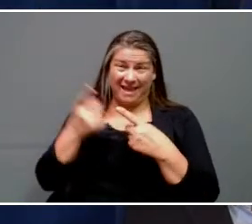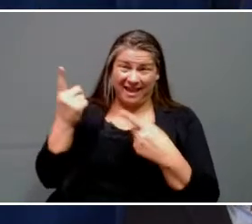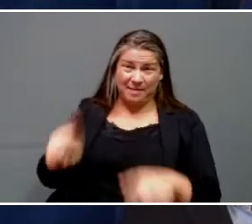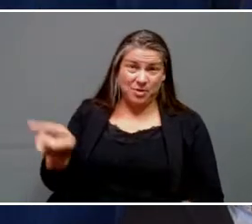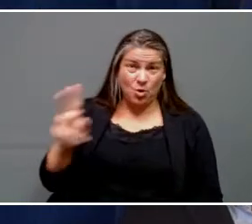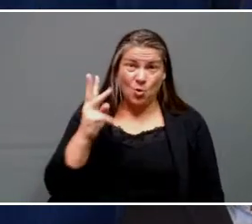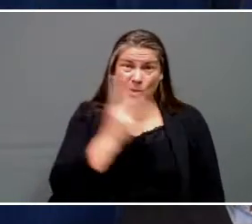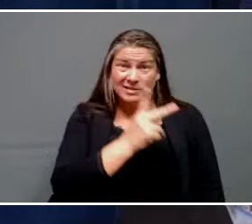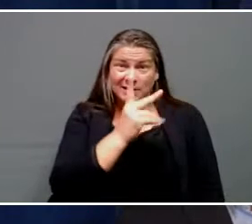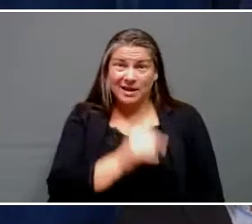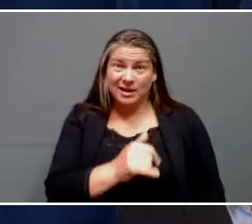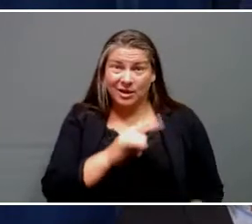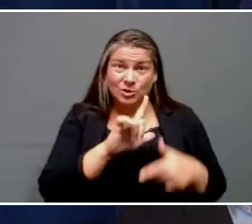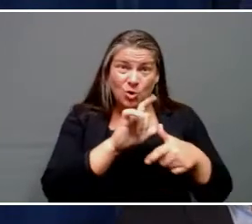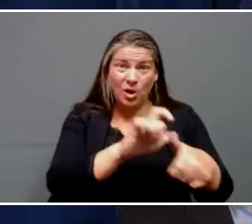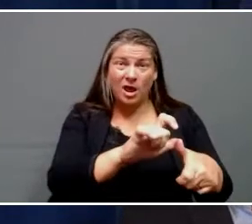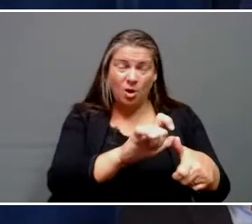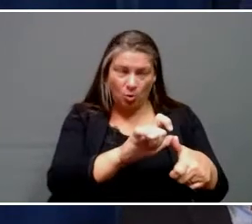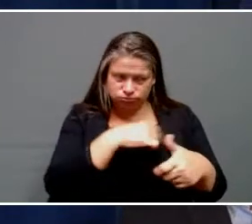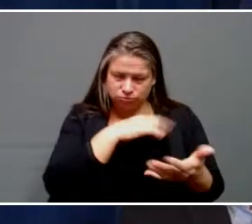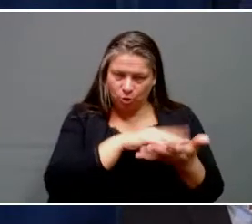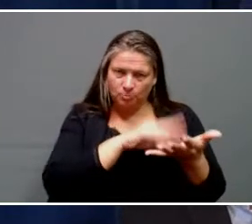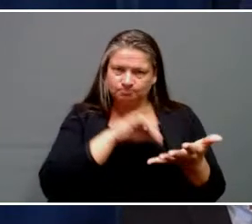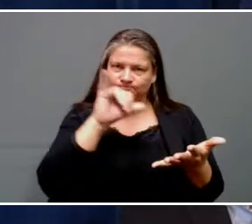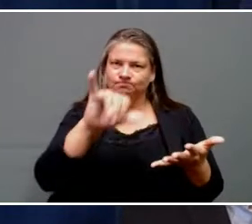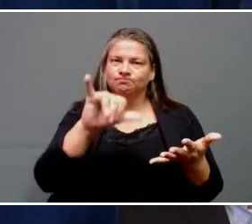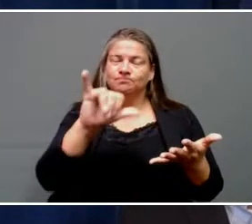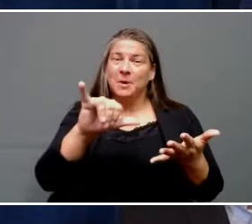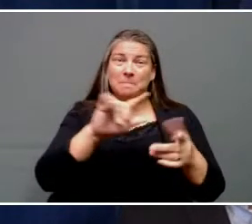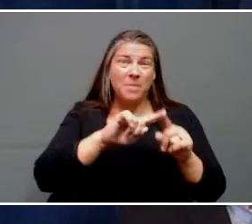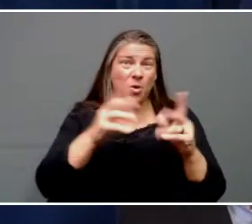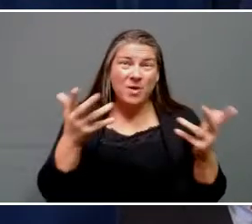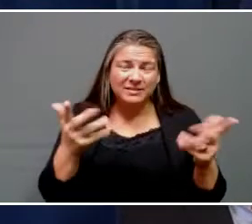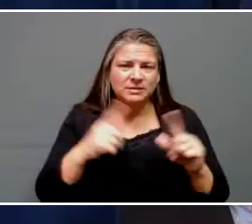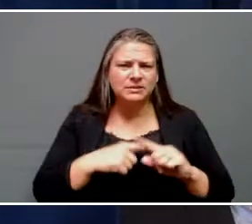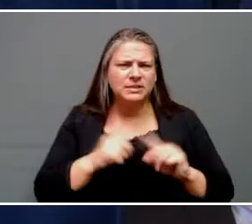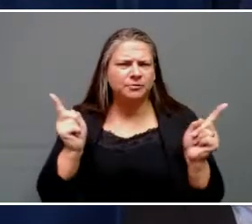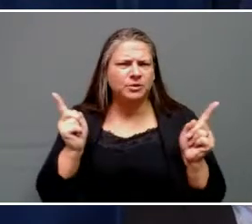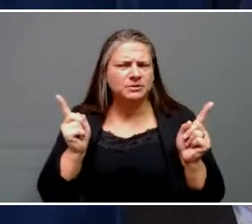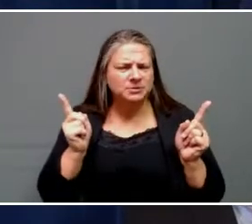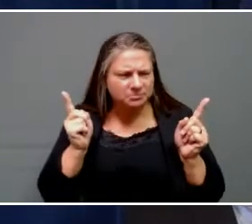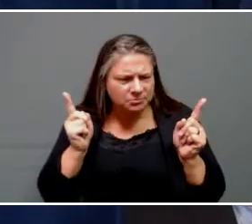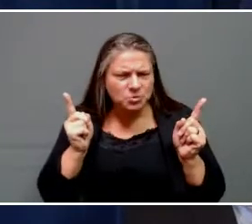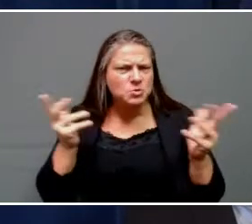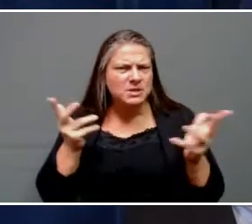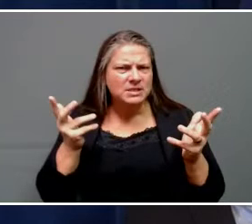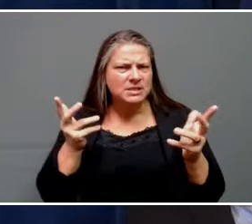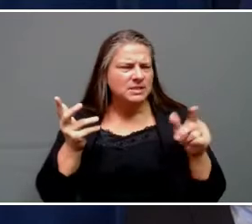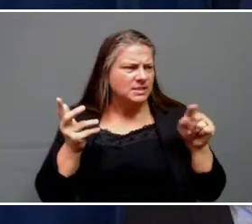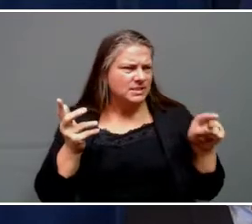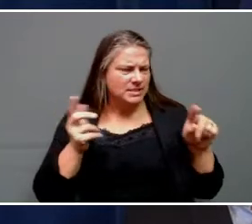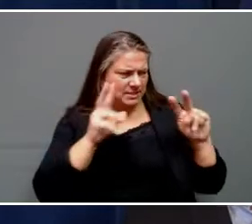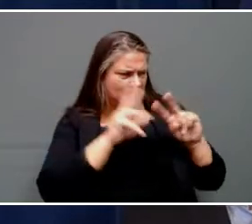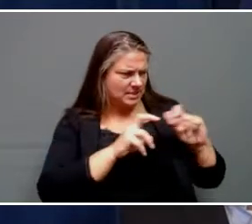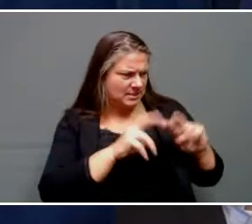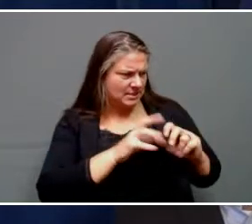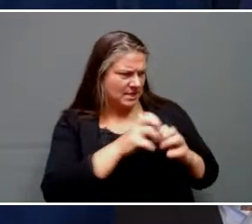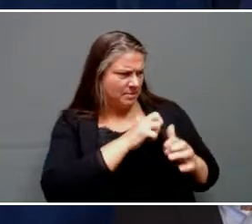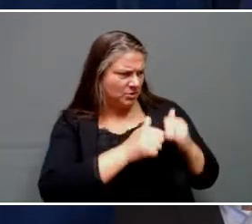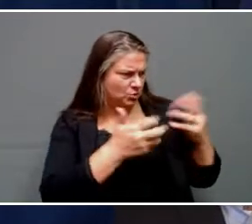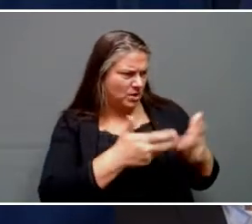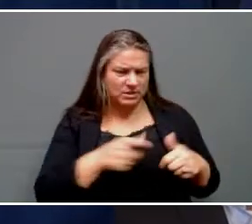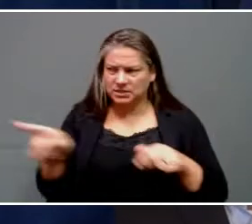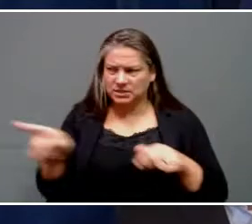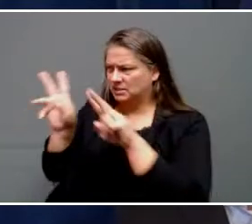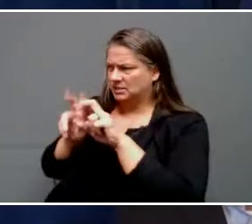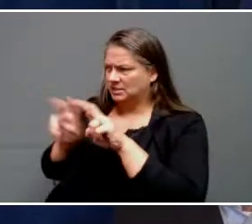tornadoes, but there is a major difference when there becomes the ability to assess. It is, and I don't want to